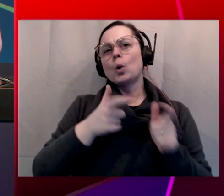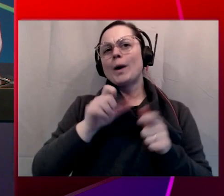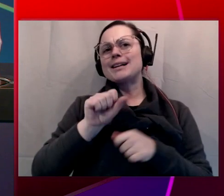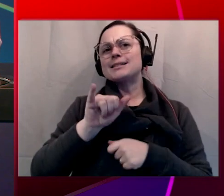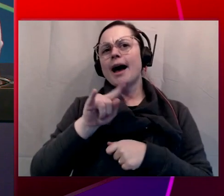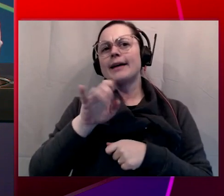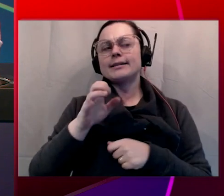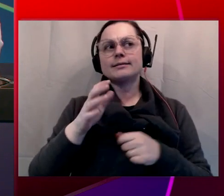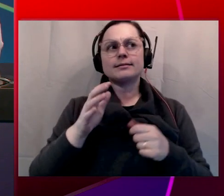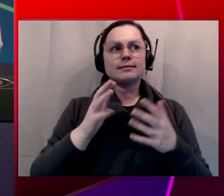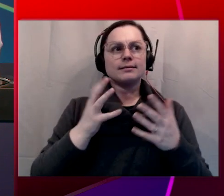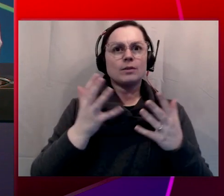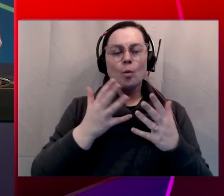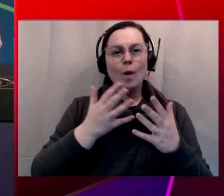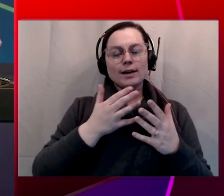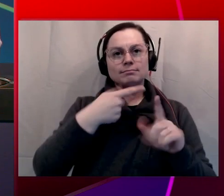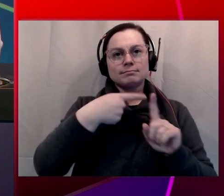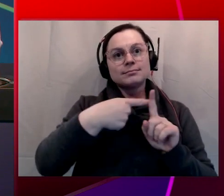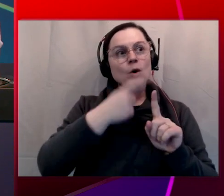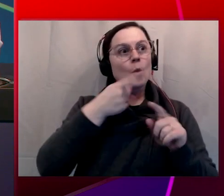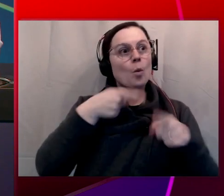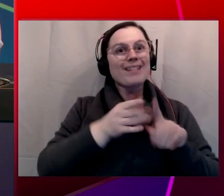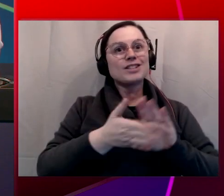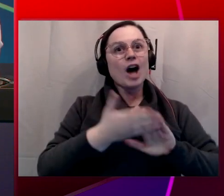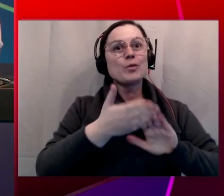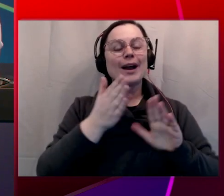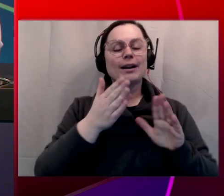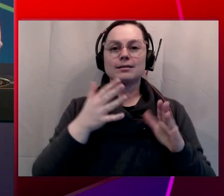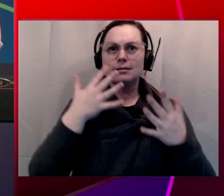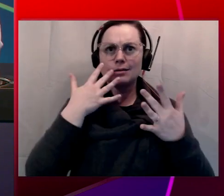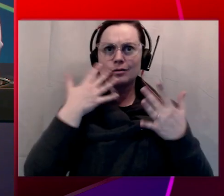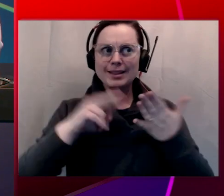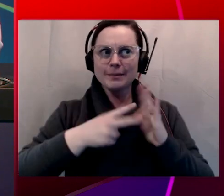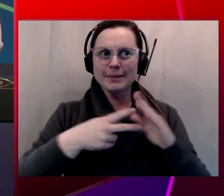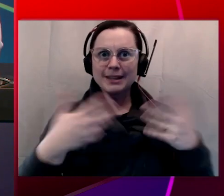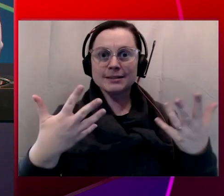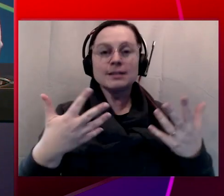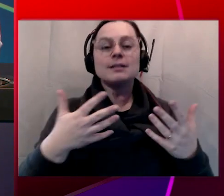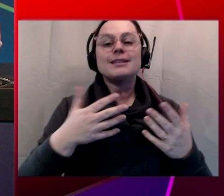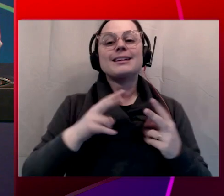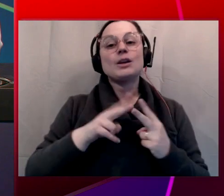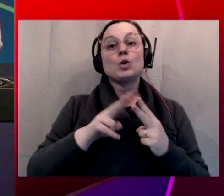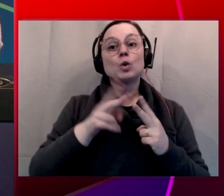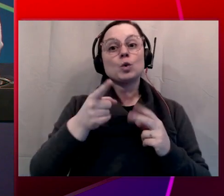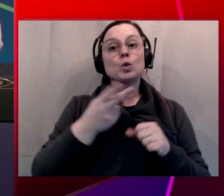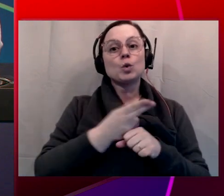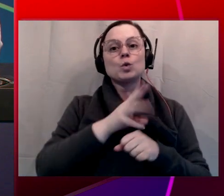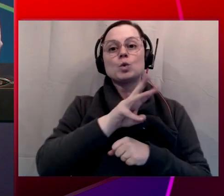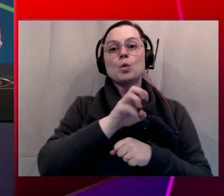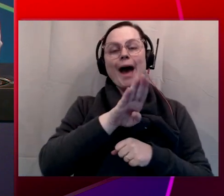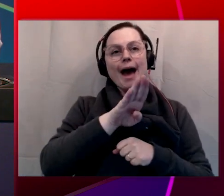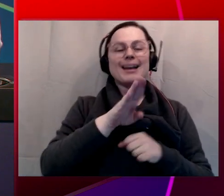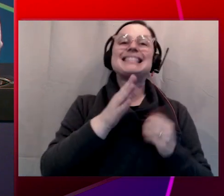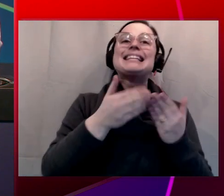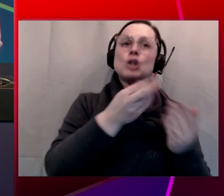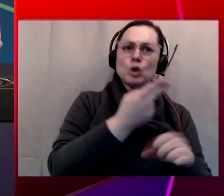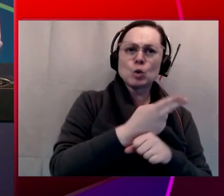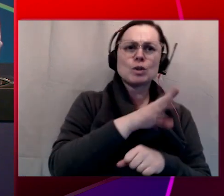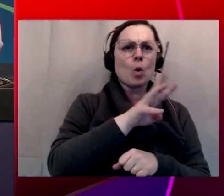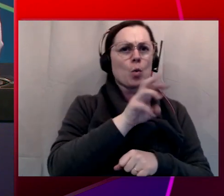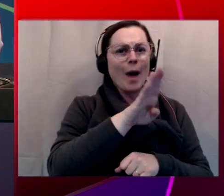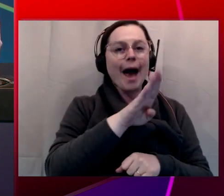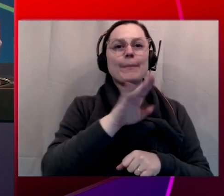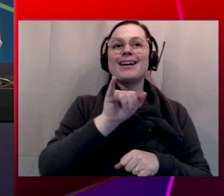operating and what is friendly is that it's easy to use, web interface, cloud native,